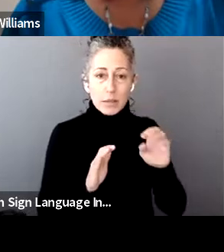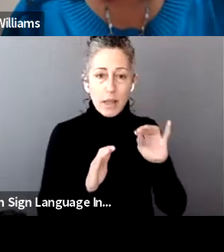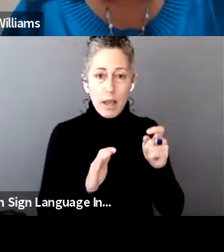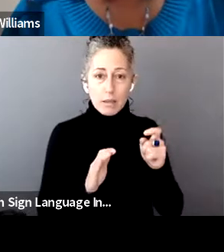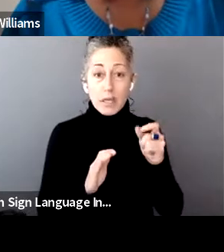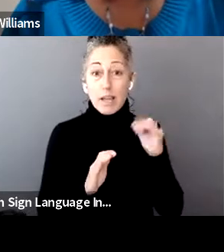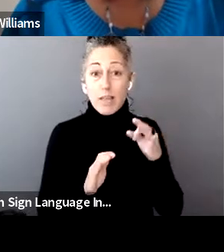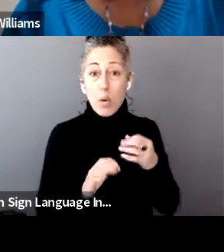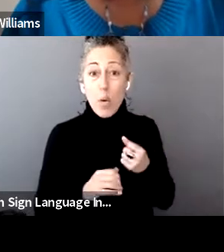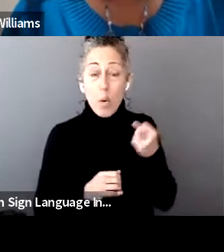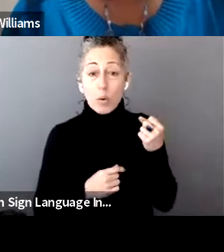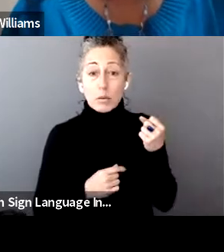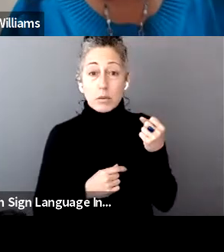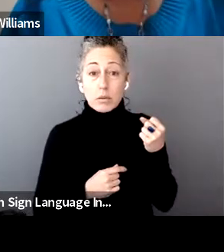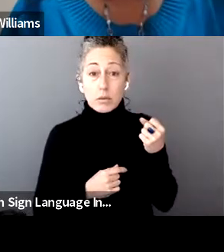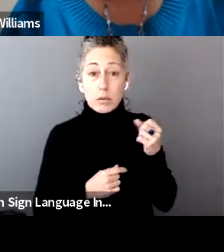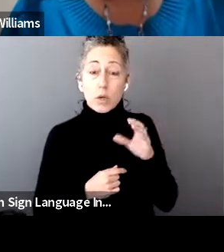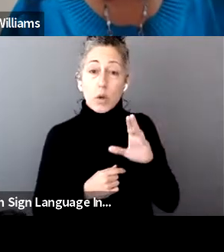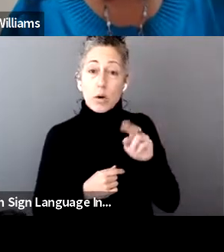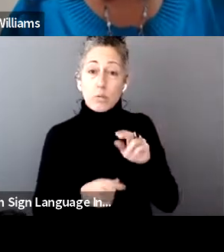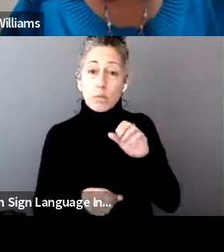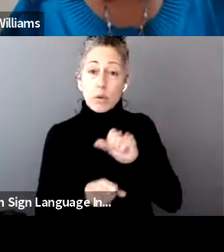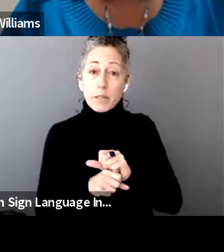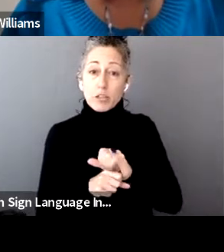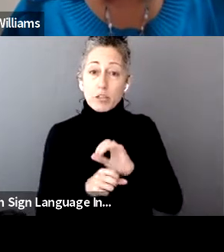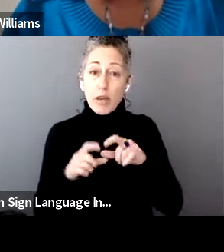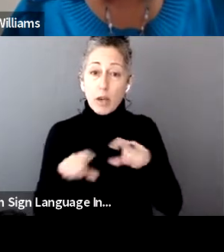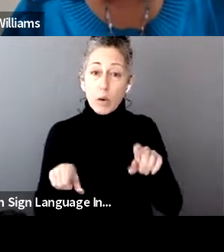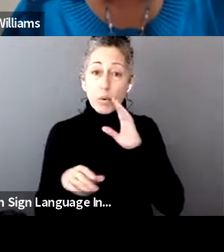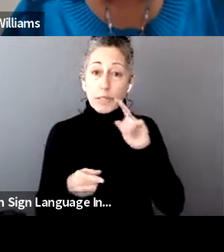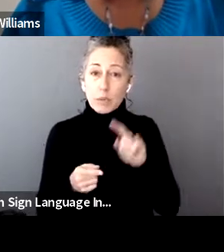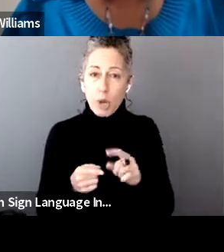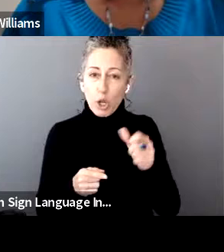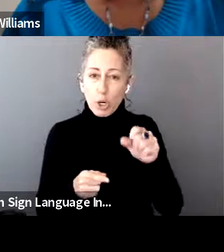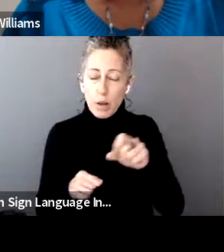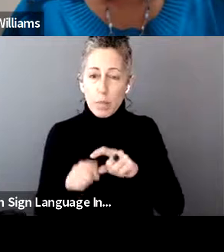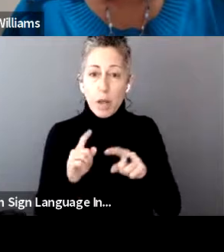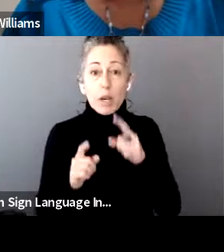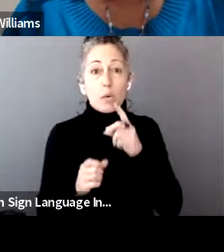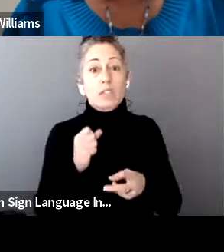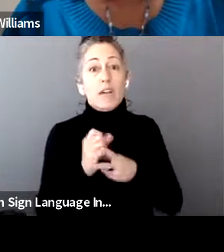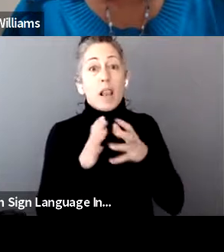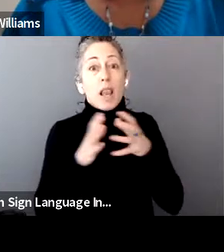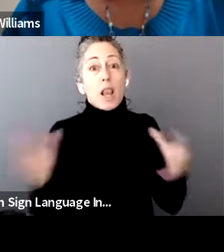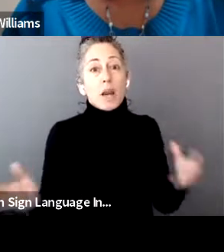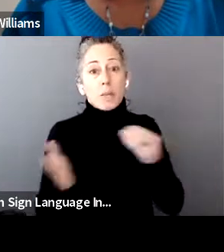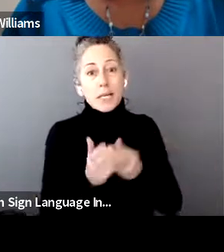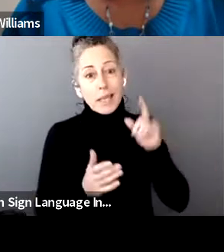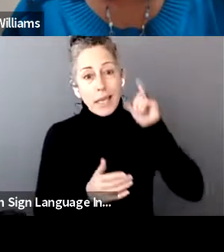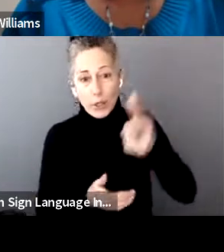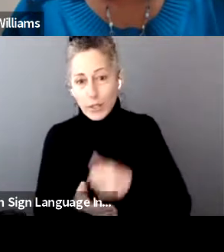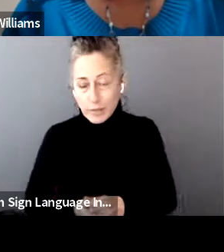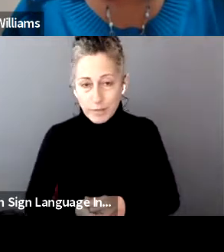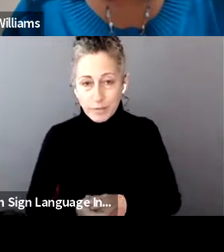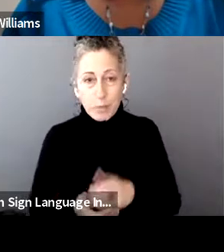withholding, yeah, your unemployment check will be a little smaller, but it'll save you from having a huge bill come next April when it's time to file your tax return because